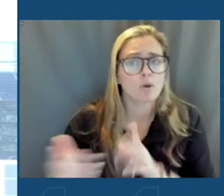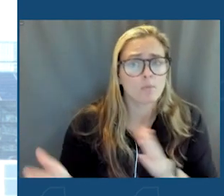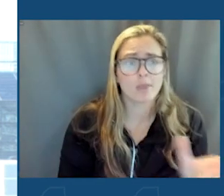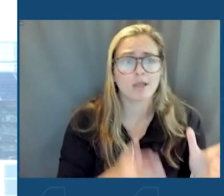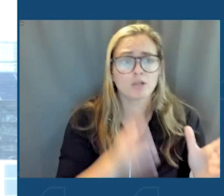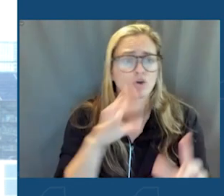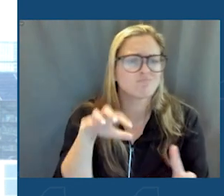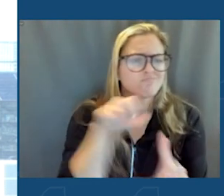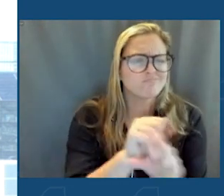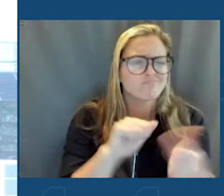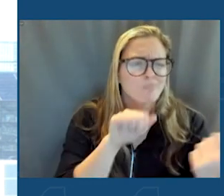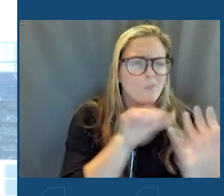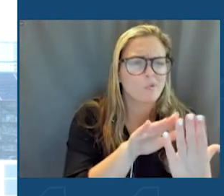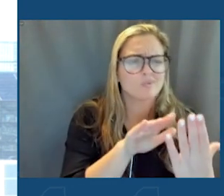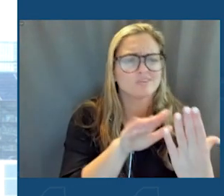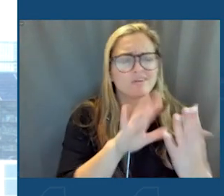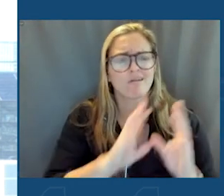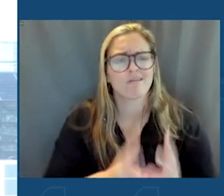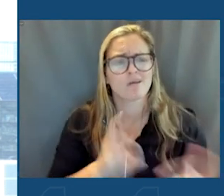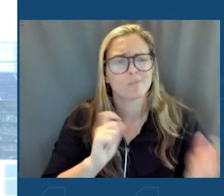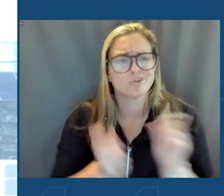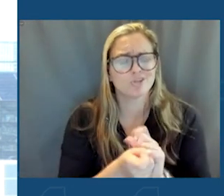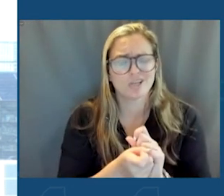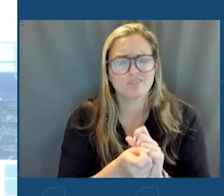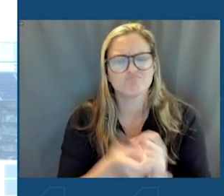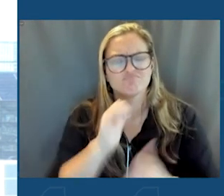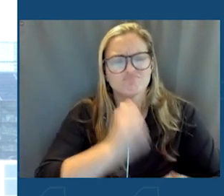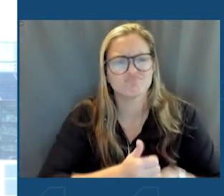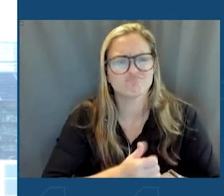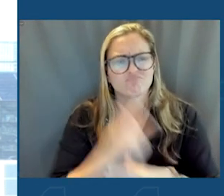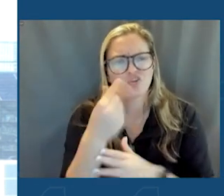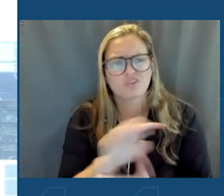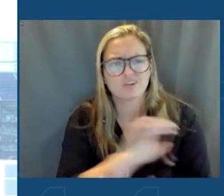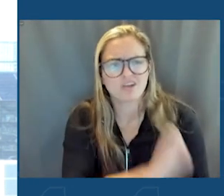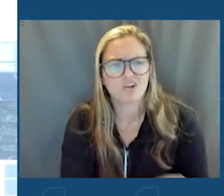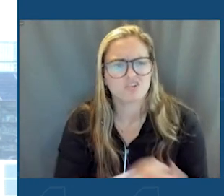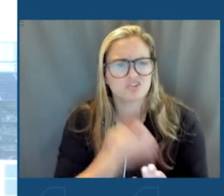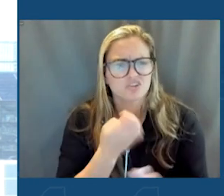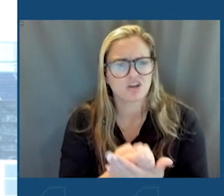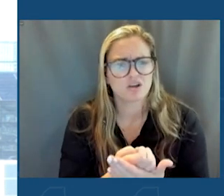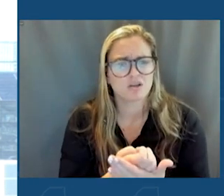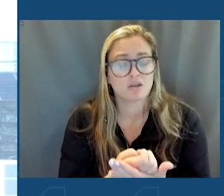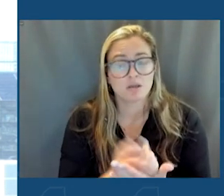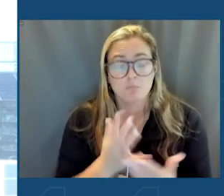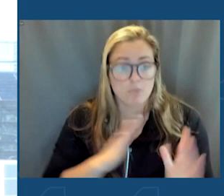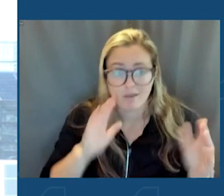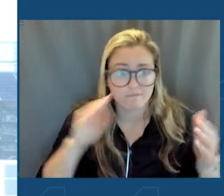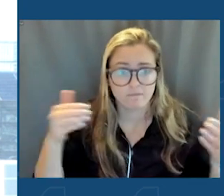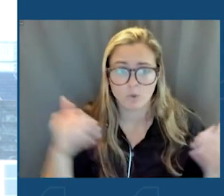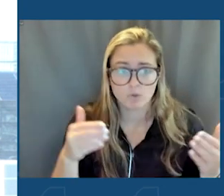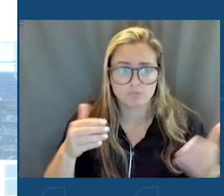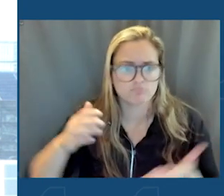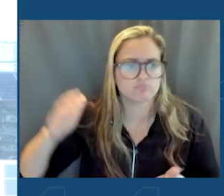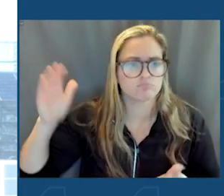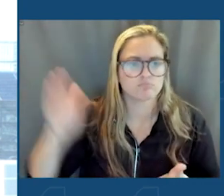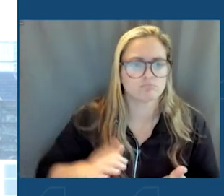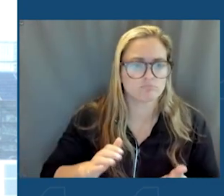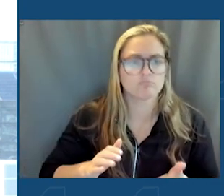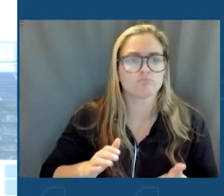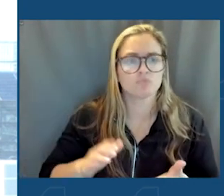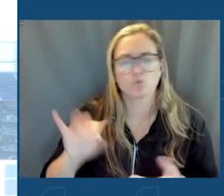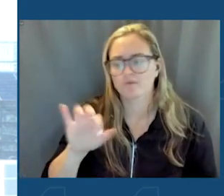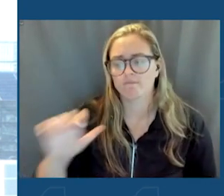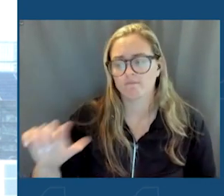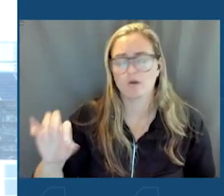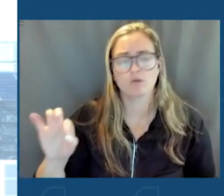climate change and creating a green energy economy. Even then, my focus was on reducing costs on fossil fuels,